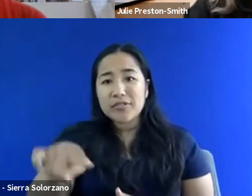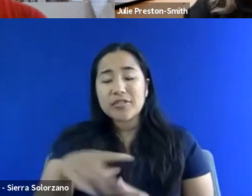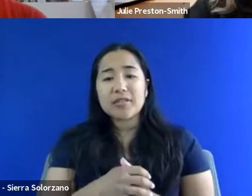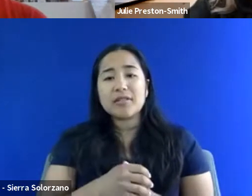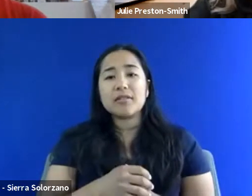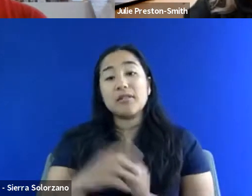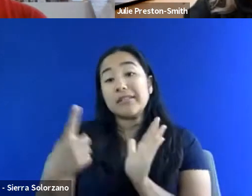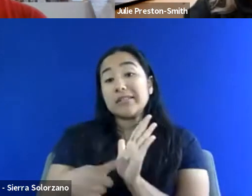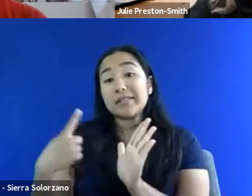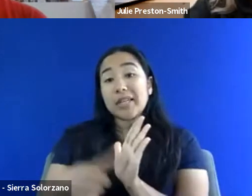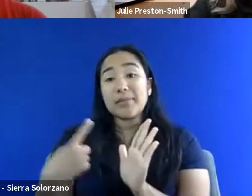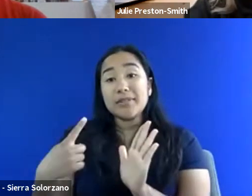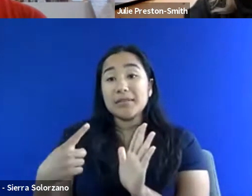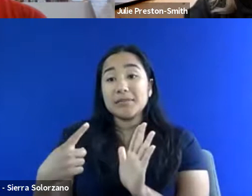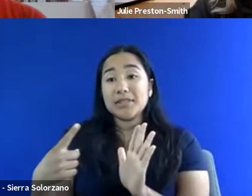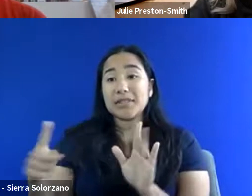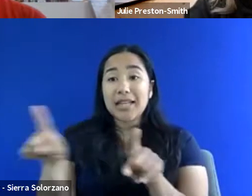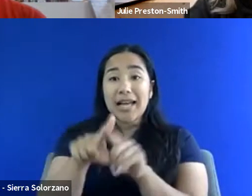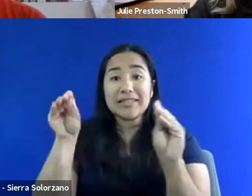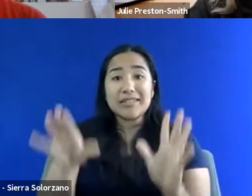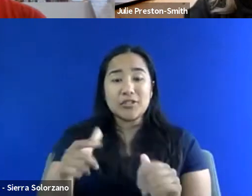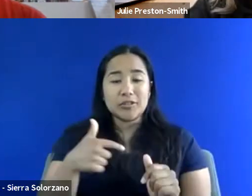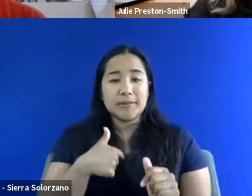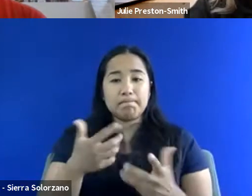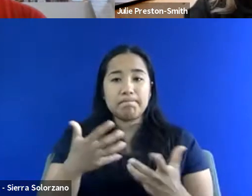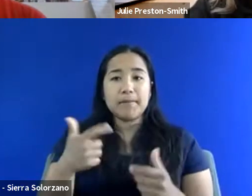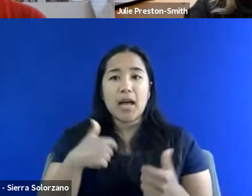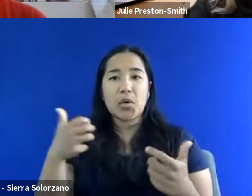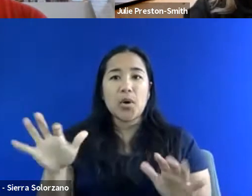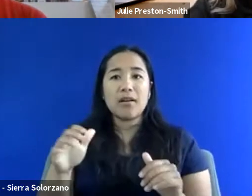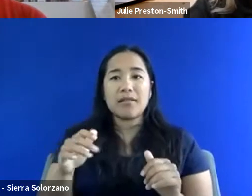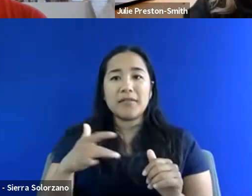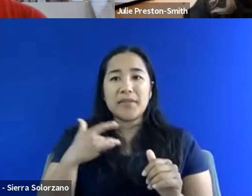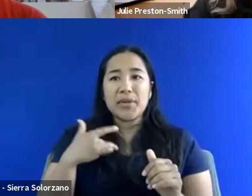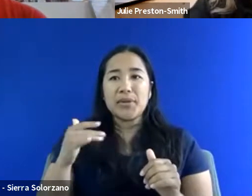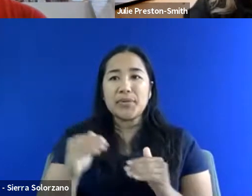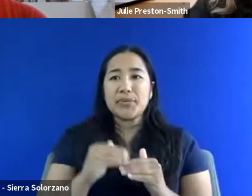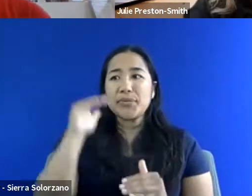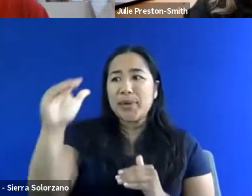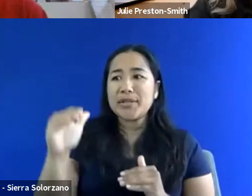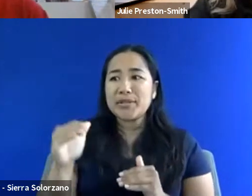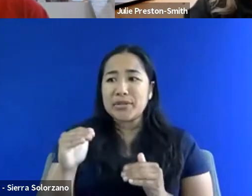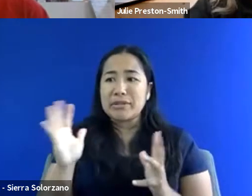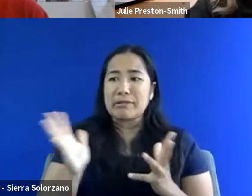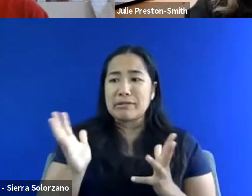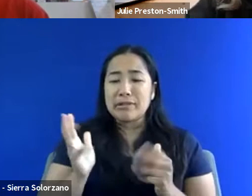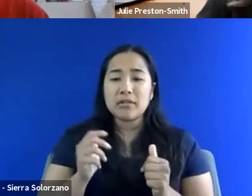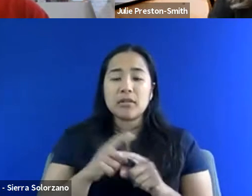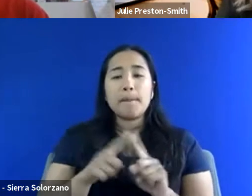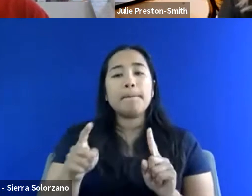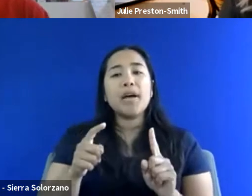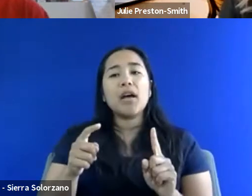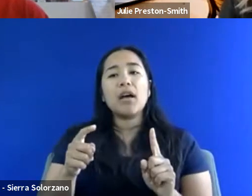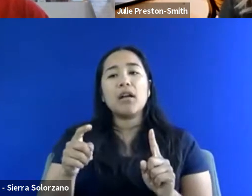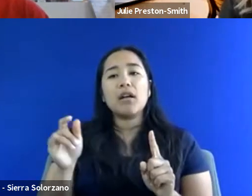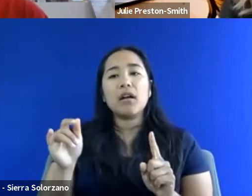know, sometimes as instructors, you feel, you don't want to feel too vulnerable. But at the same time, you really want to reach out and be